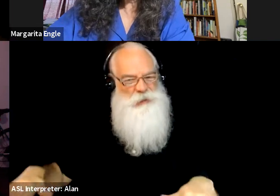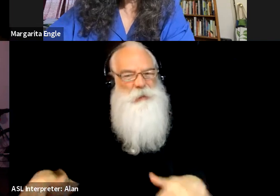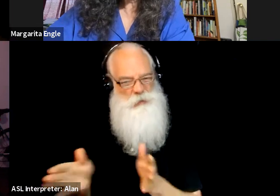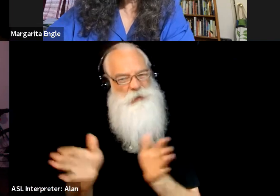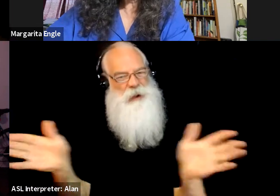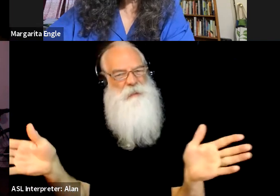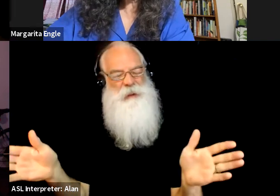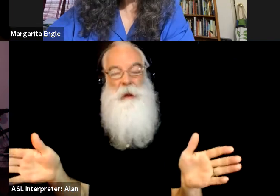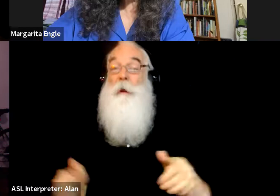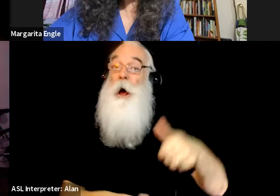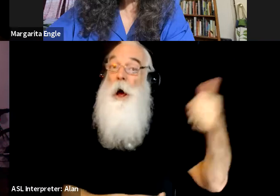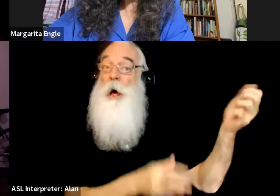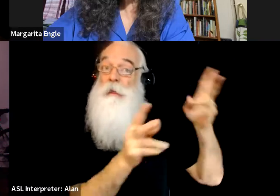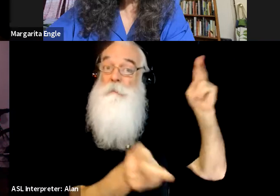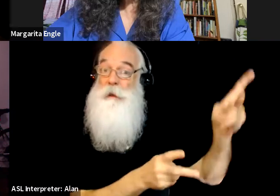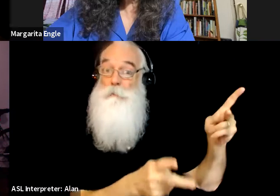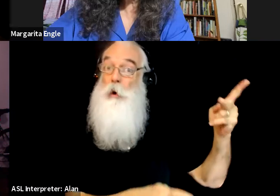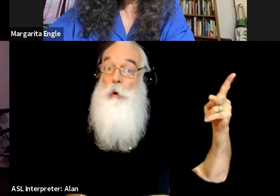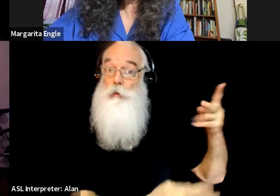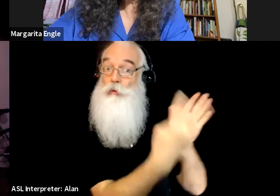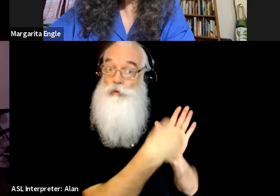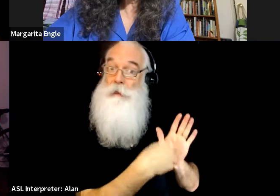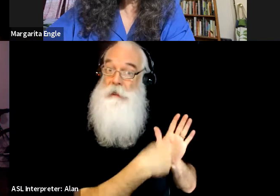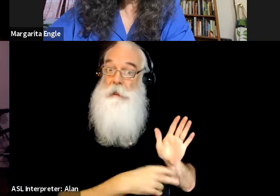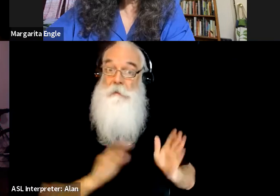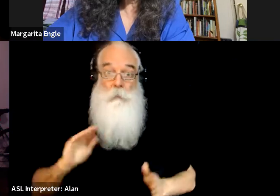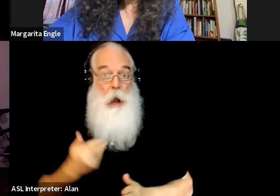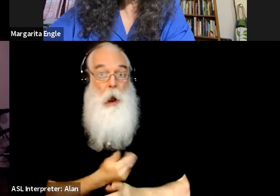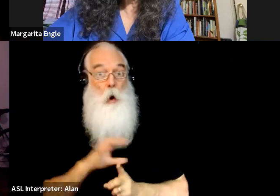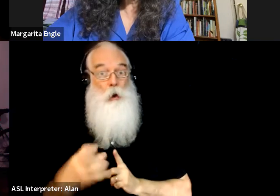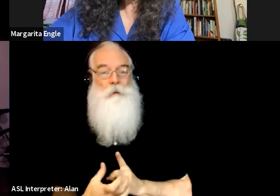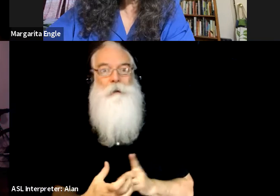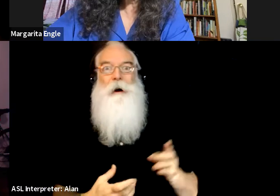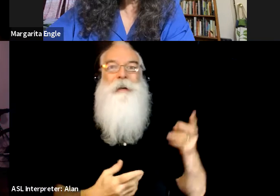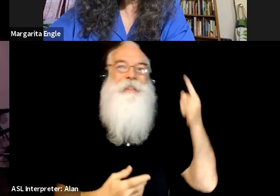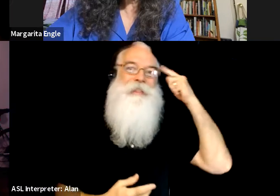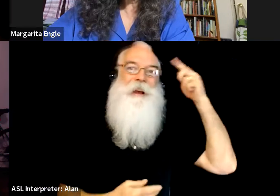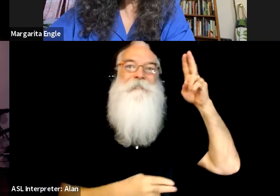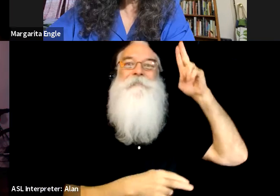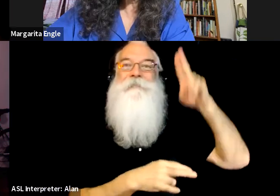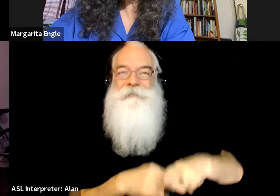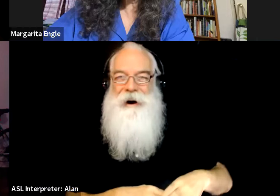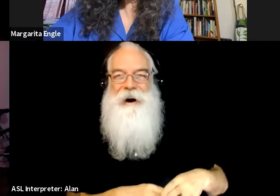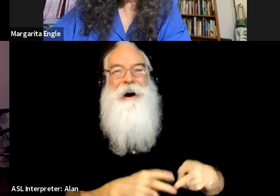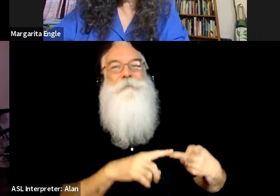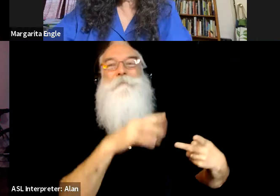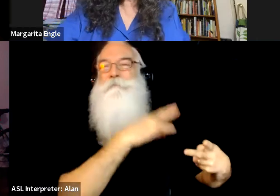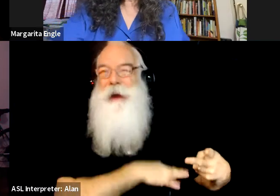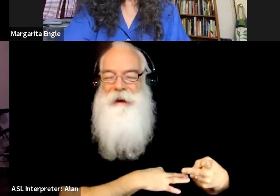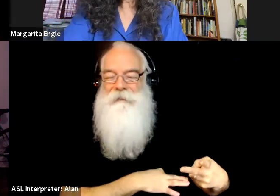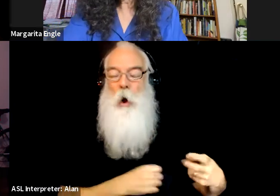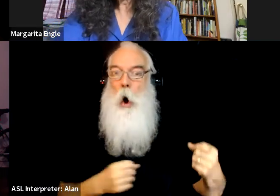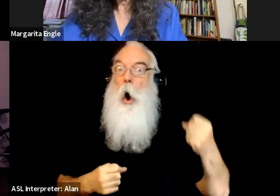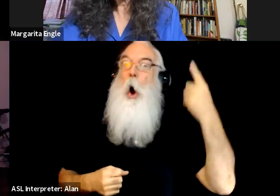will find it fun and enlightening and uplifting or like eye open. Um, but I'm a big